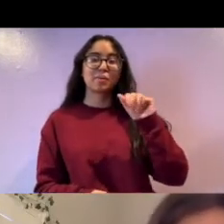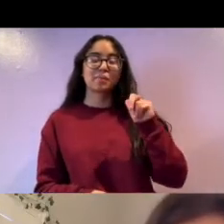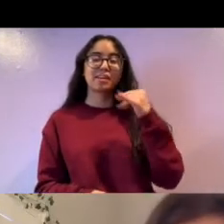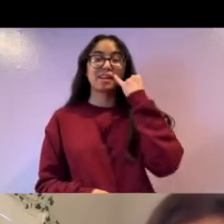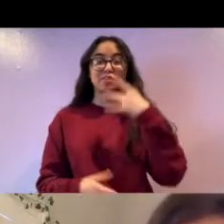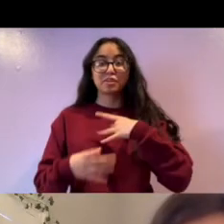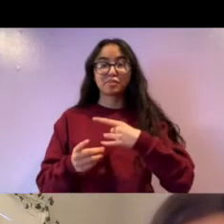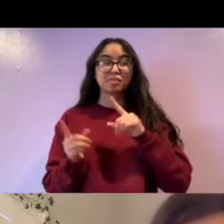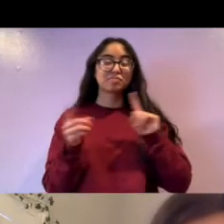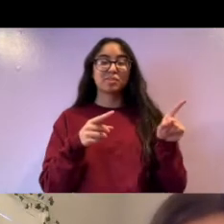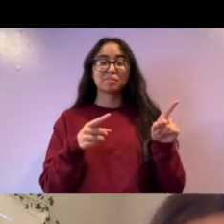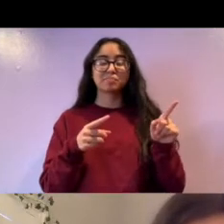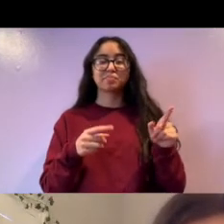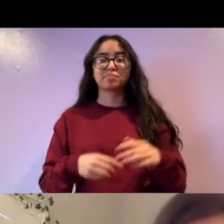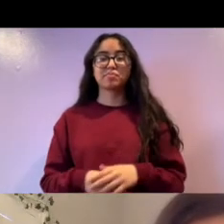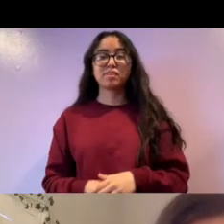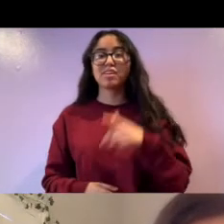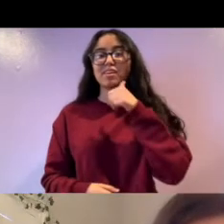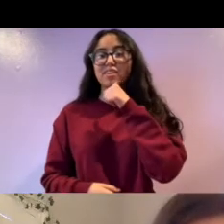in attending